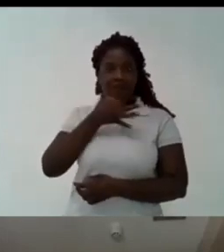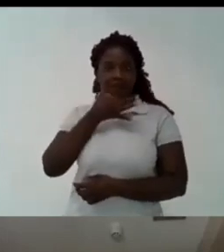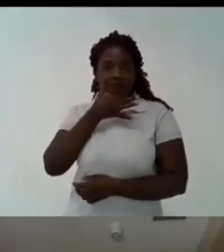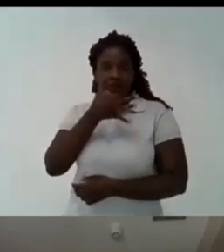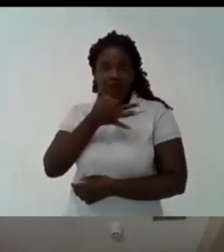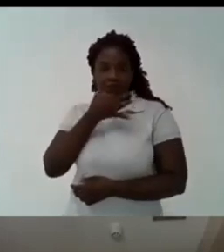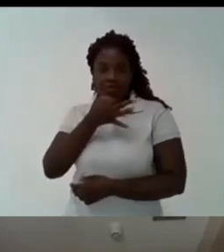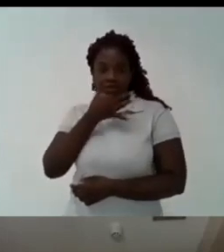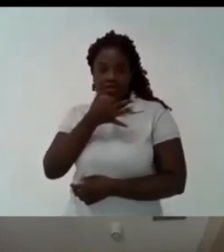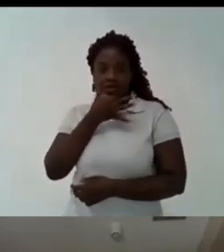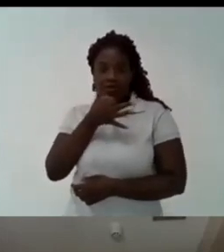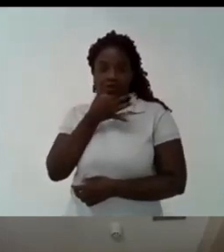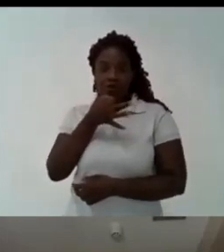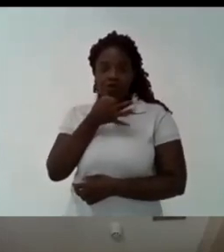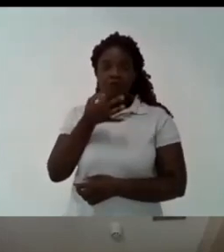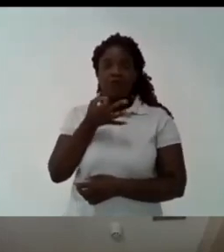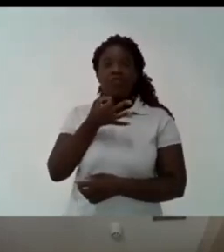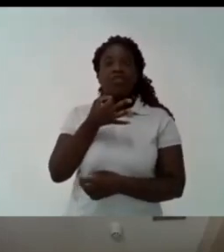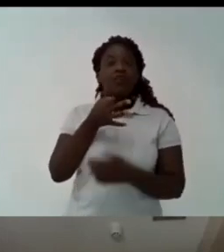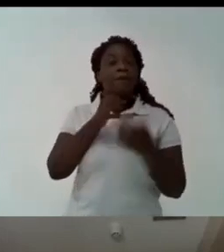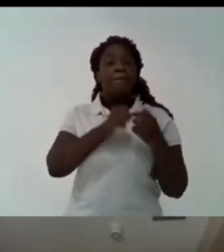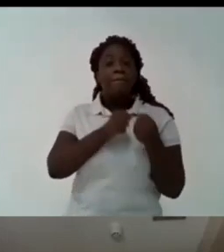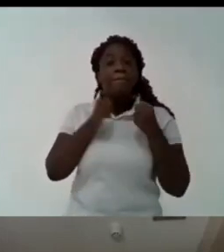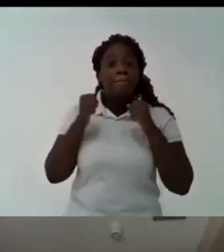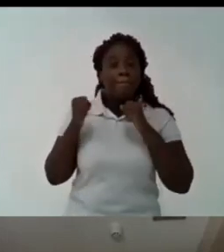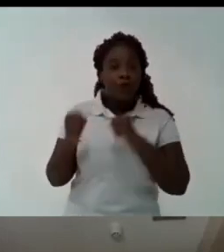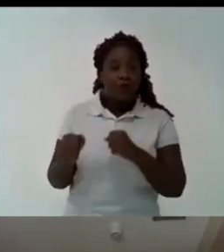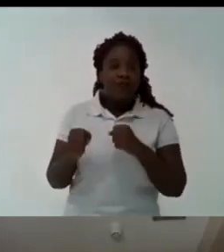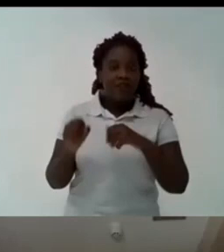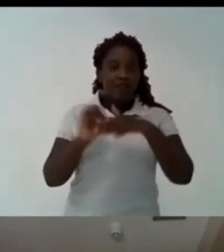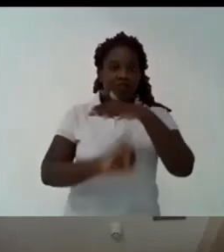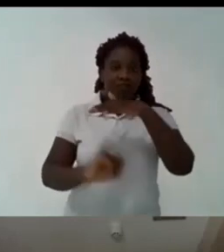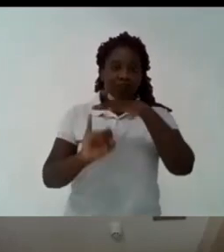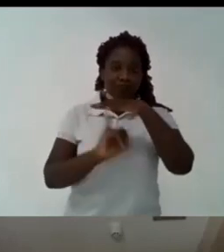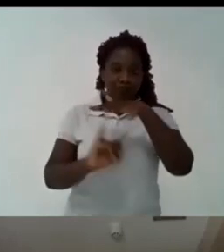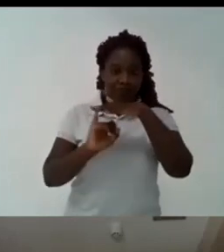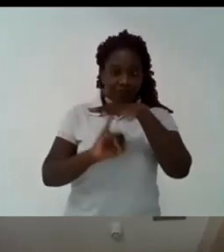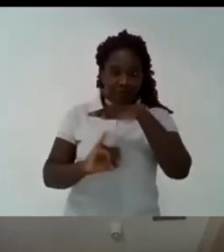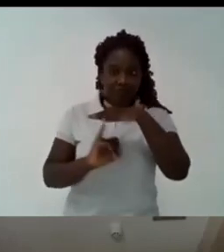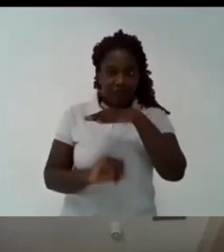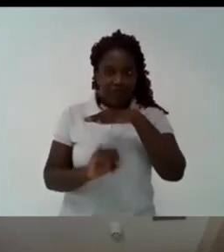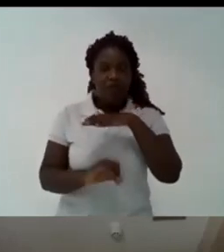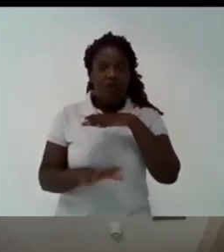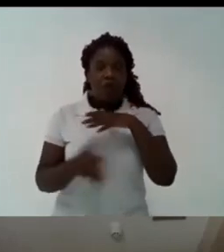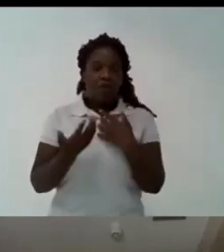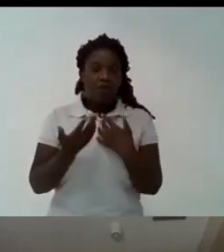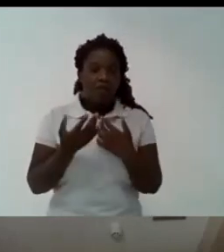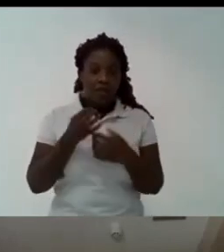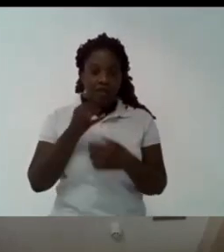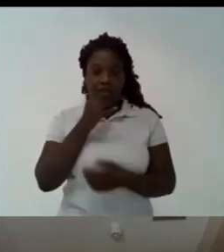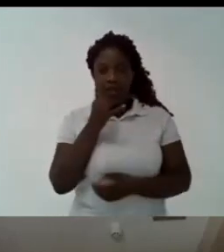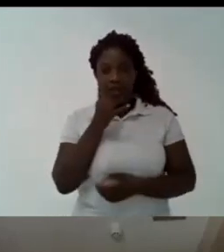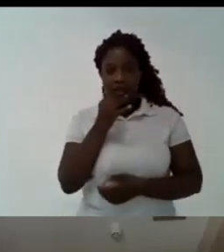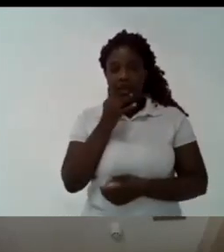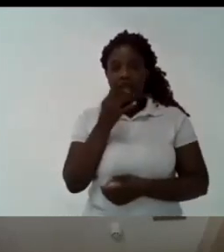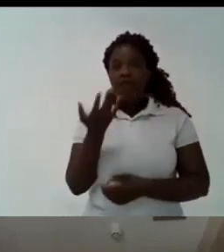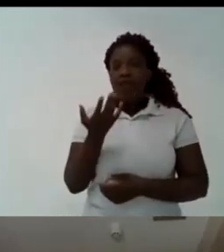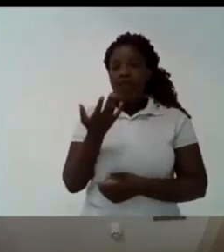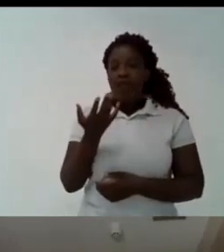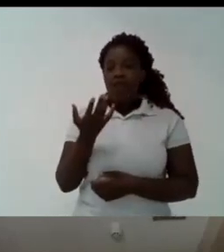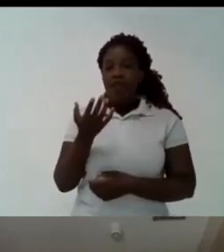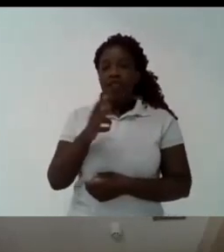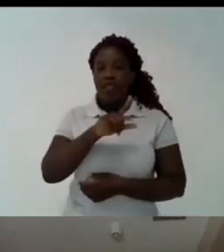democracy democracy and for him he he sells this idea that the constitutional